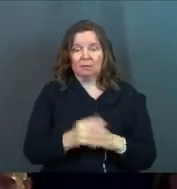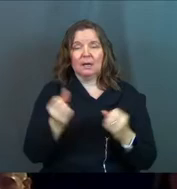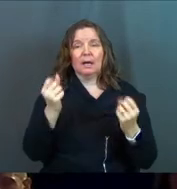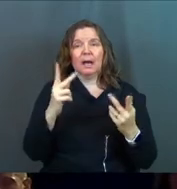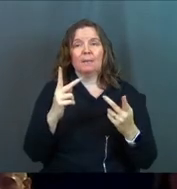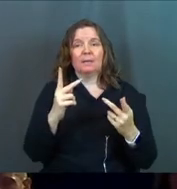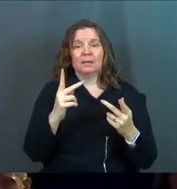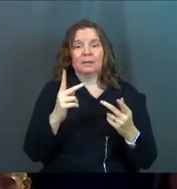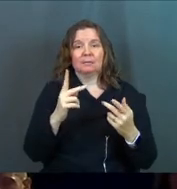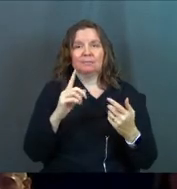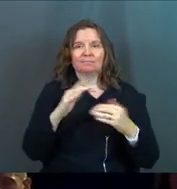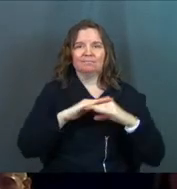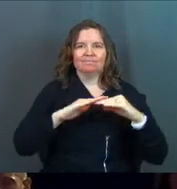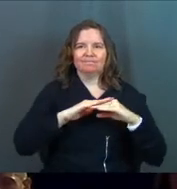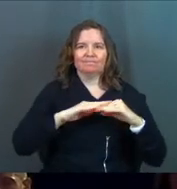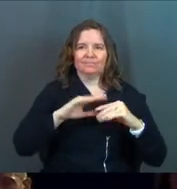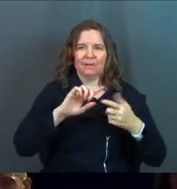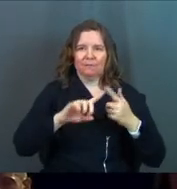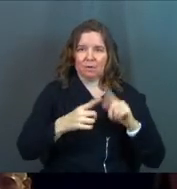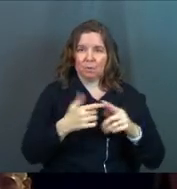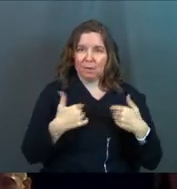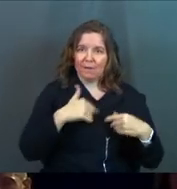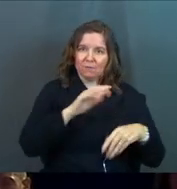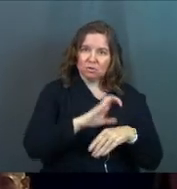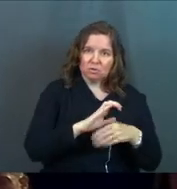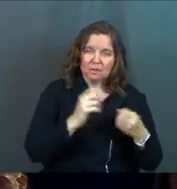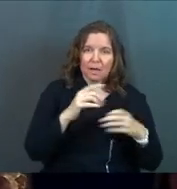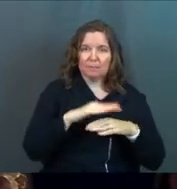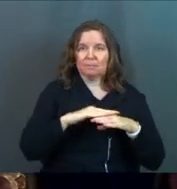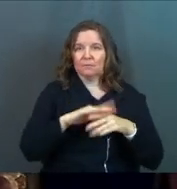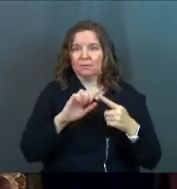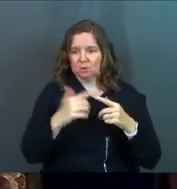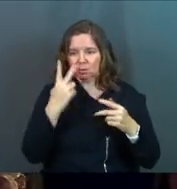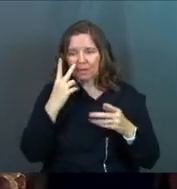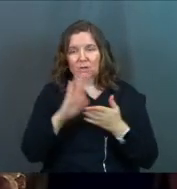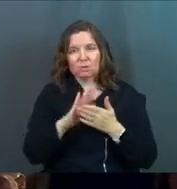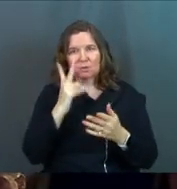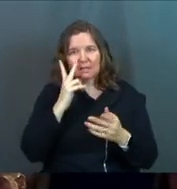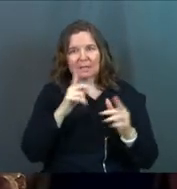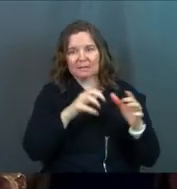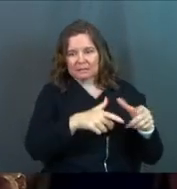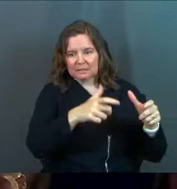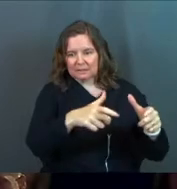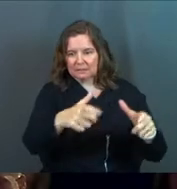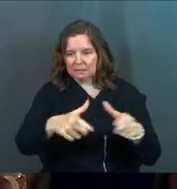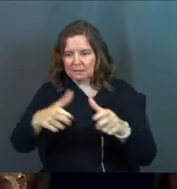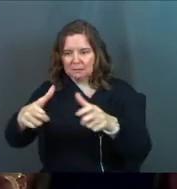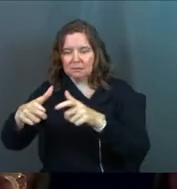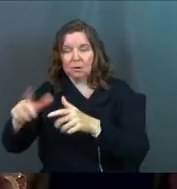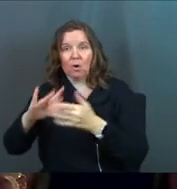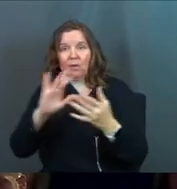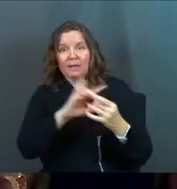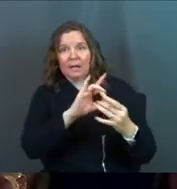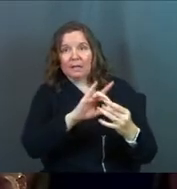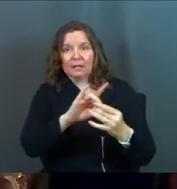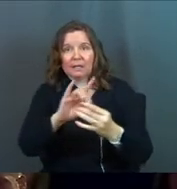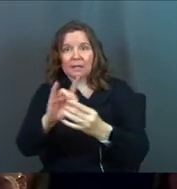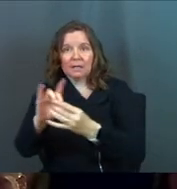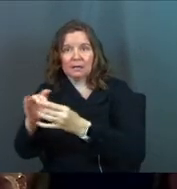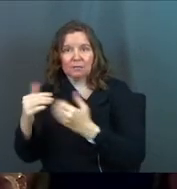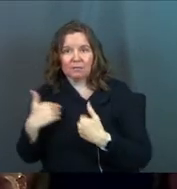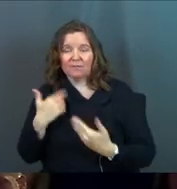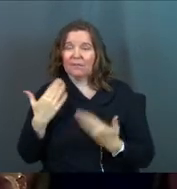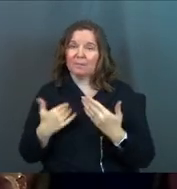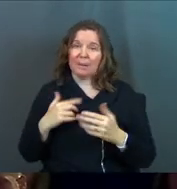How many companions do you have at church? How many companions do you have at school? Do you see all the circles that you have and all the little connections that you've got?